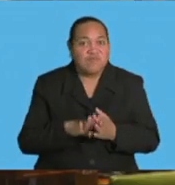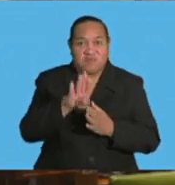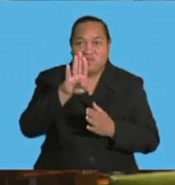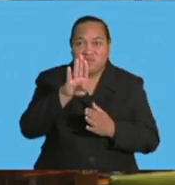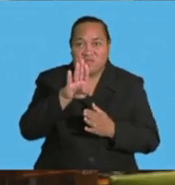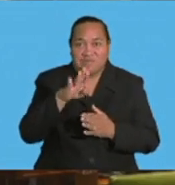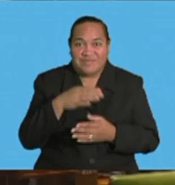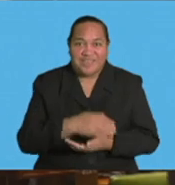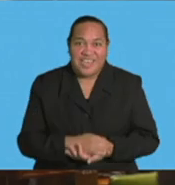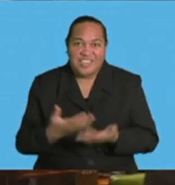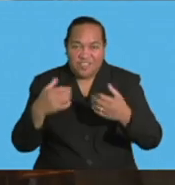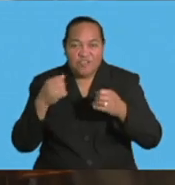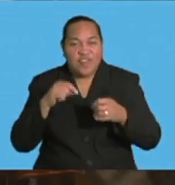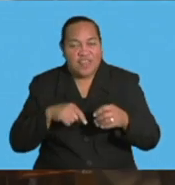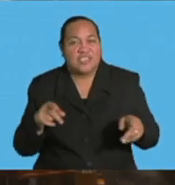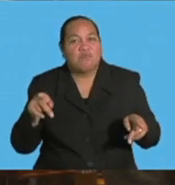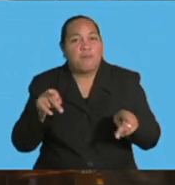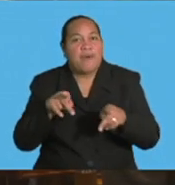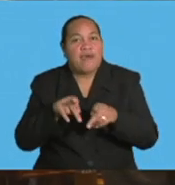made on this partnership.